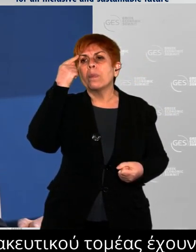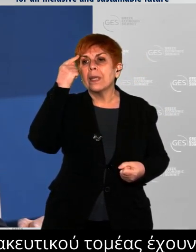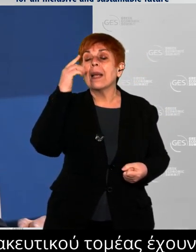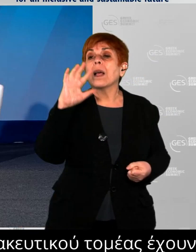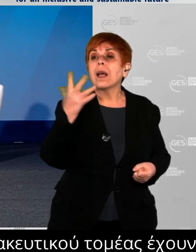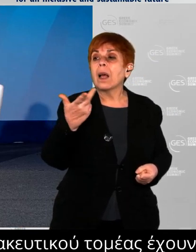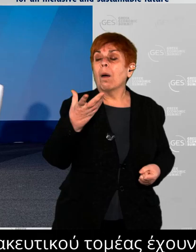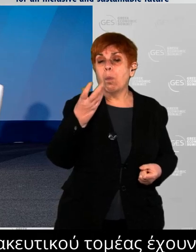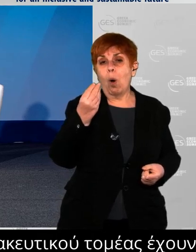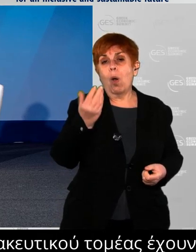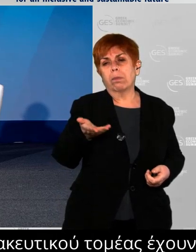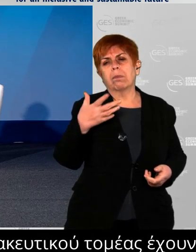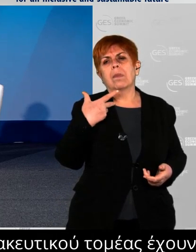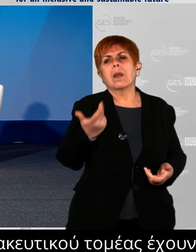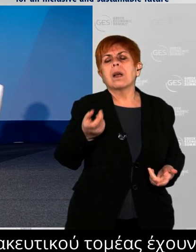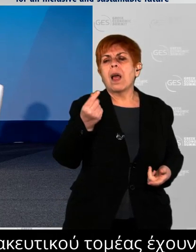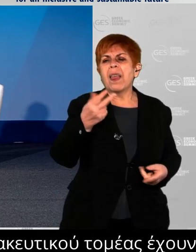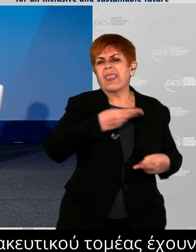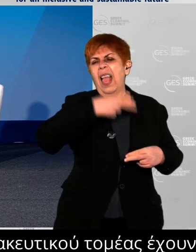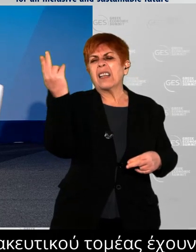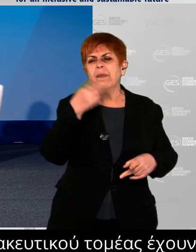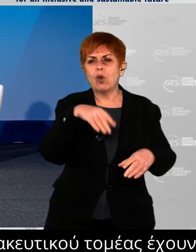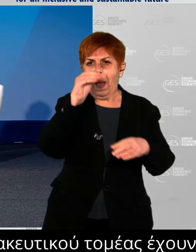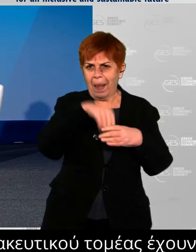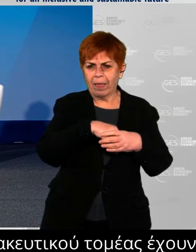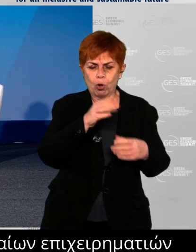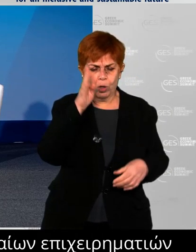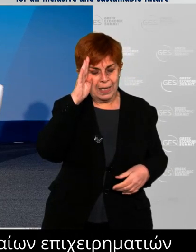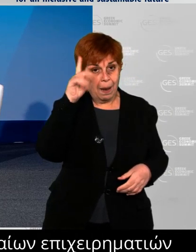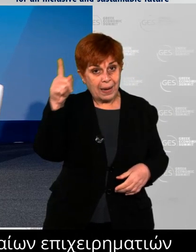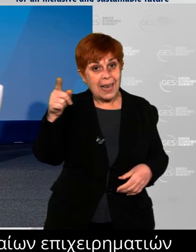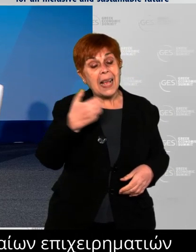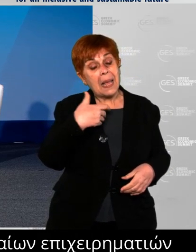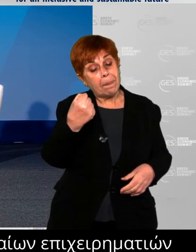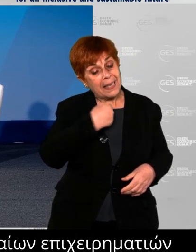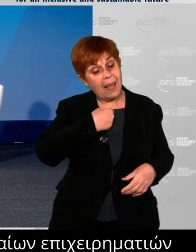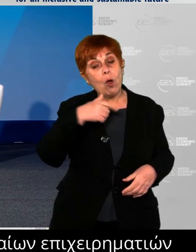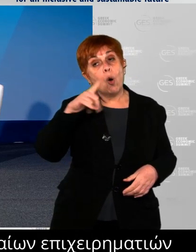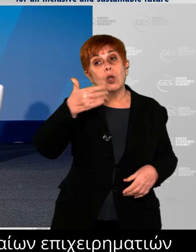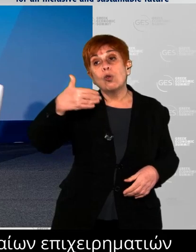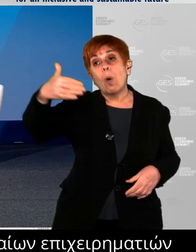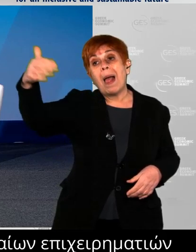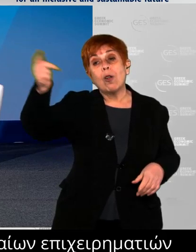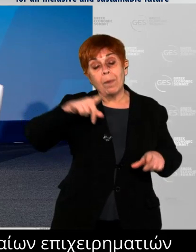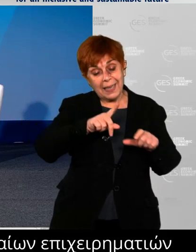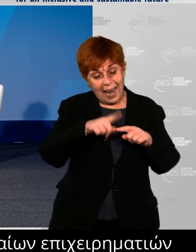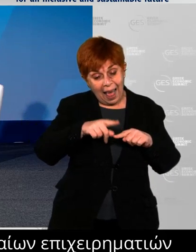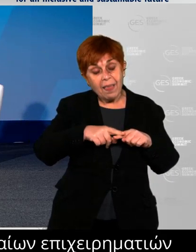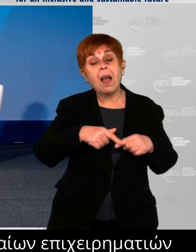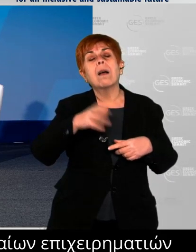hope that we can continue the work that we began with Minister Kekilius, now with Minister Plevitas, to address some of the